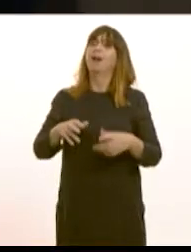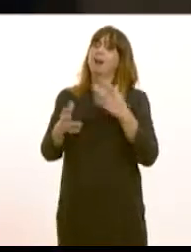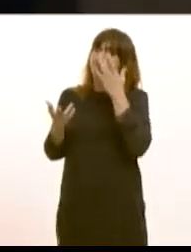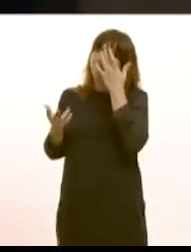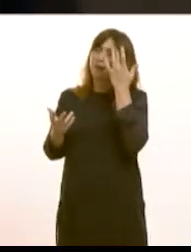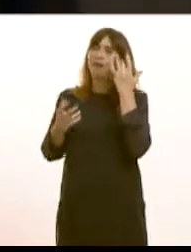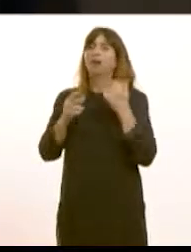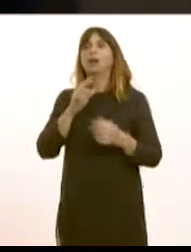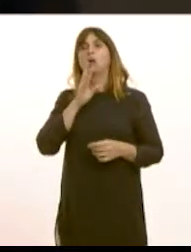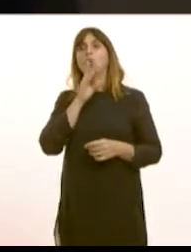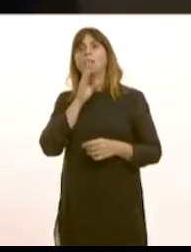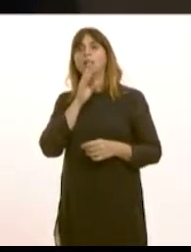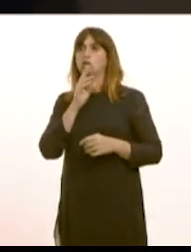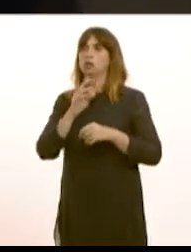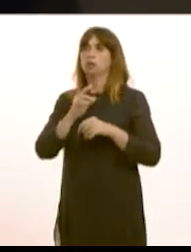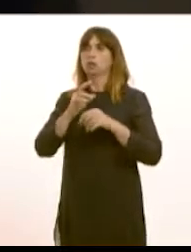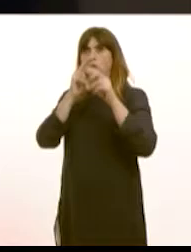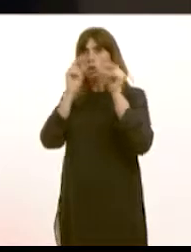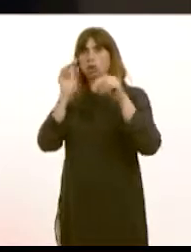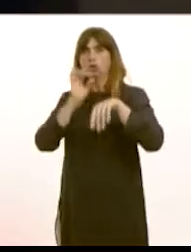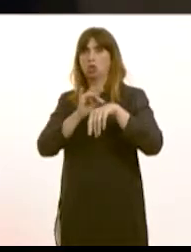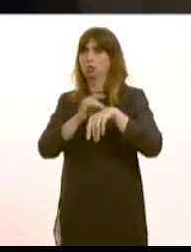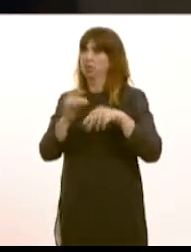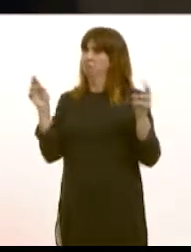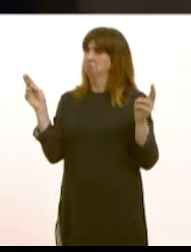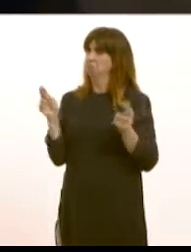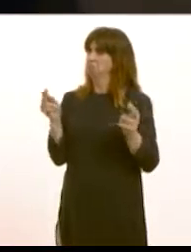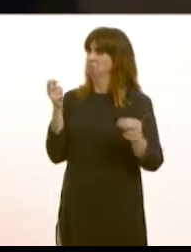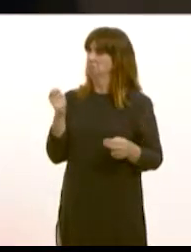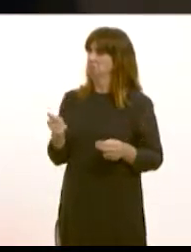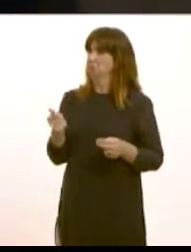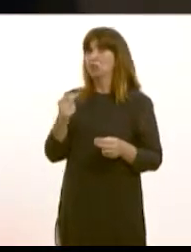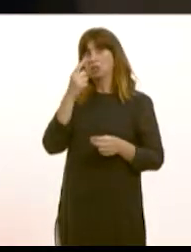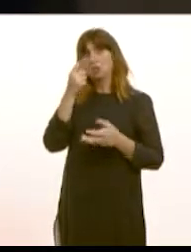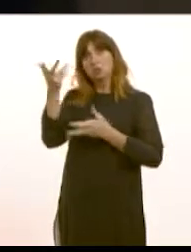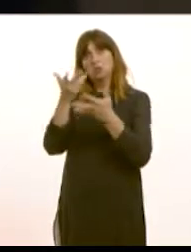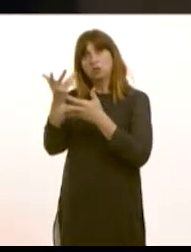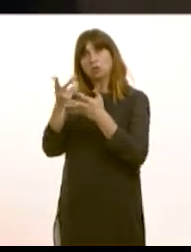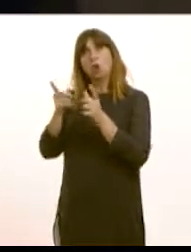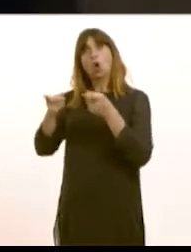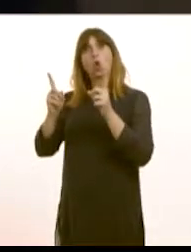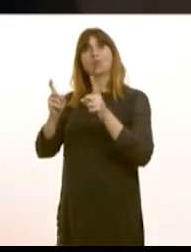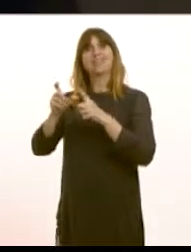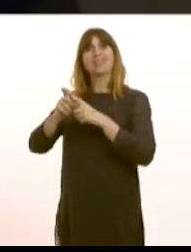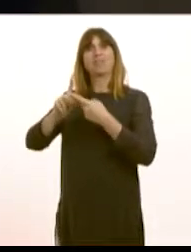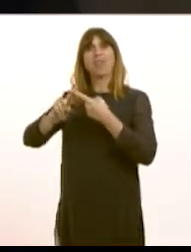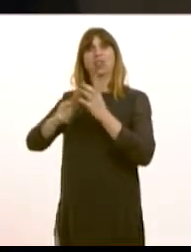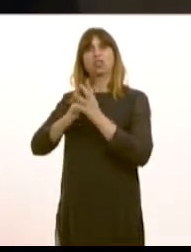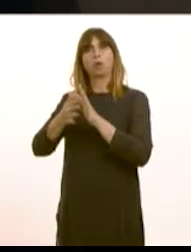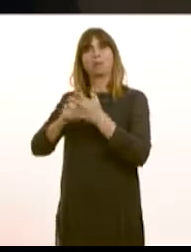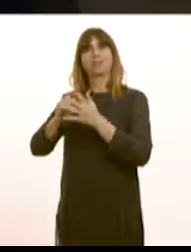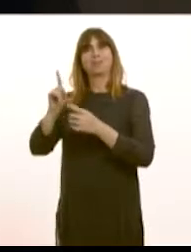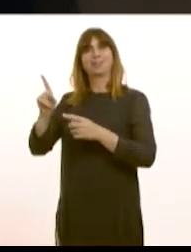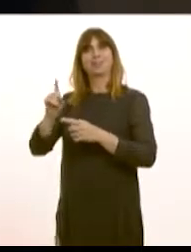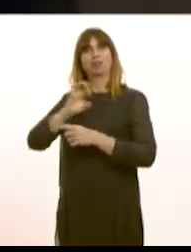professionals in the health service would you be willing to speak with Lord Davith Ellis Thomas who is the Chancellor